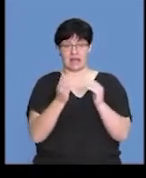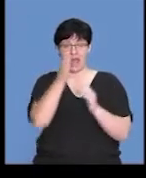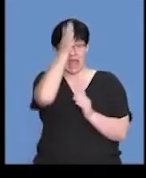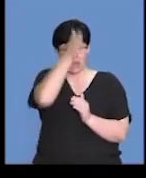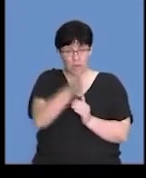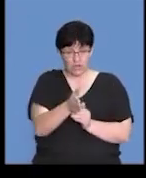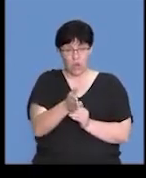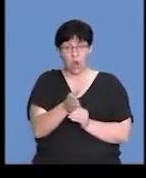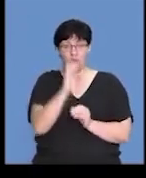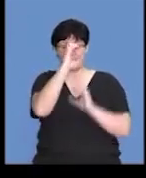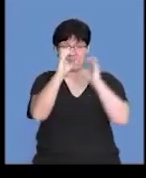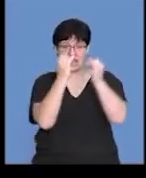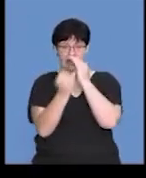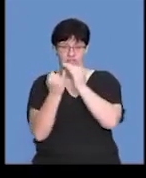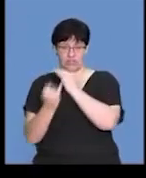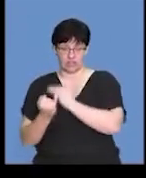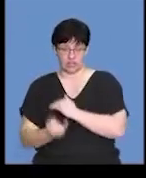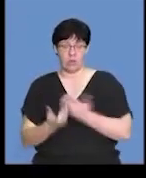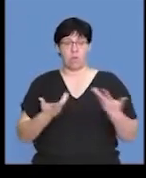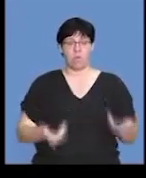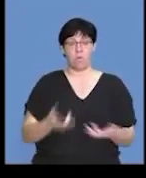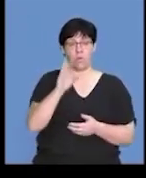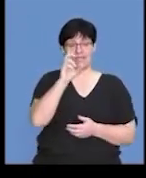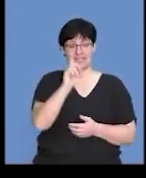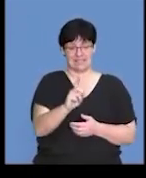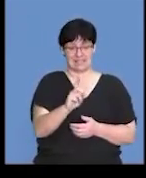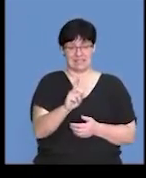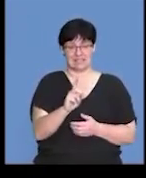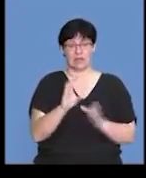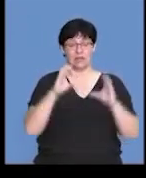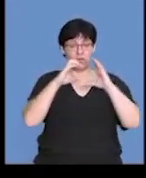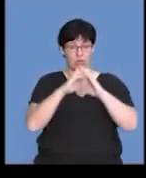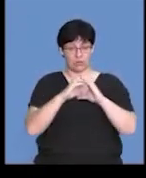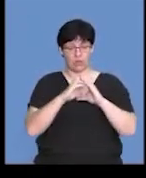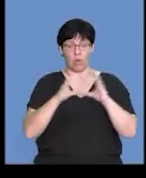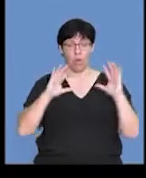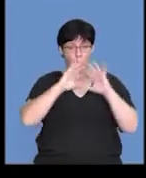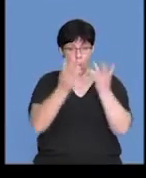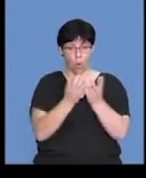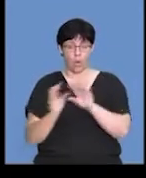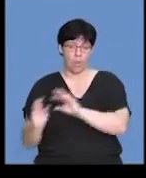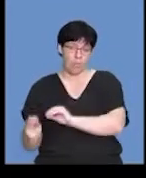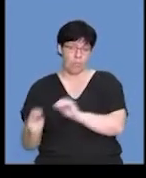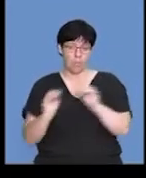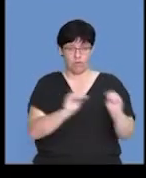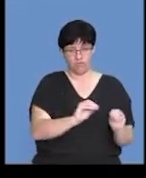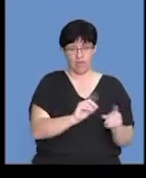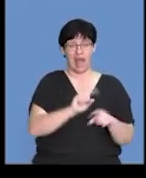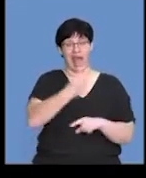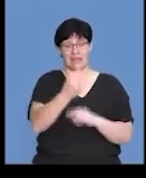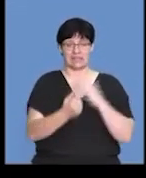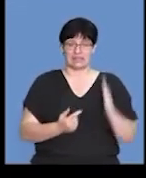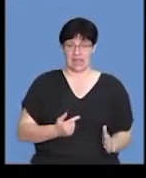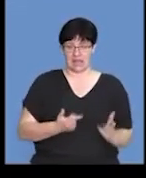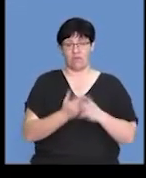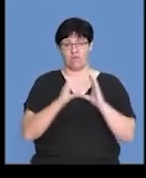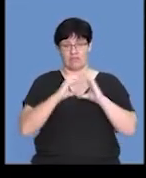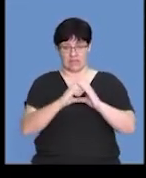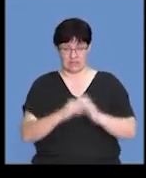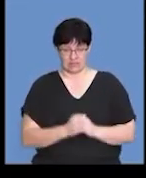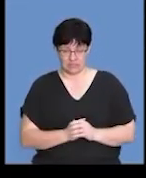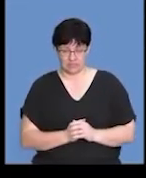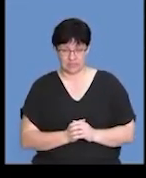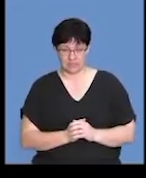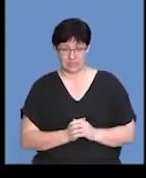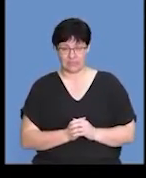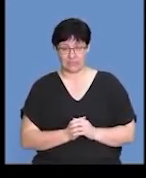of the cell individually. Or D, the whole chromosomes move to the opposite poles of the cell. So